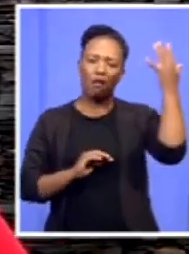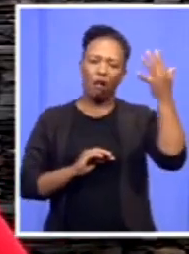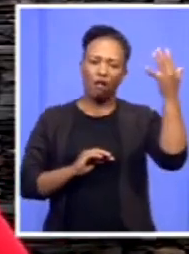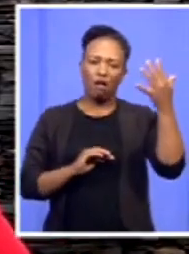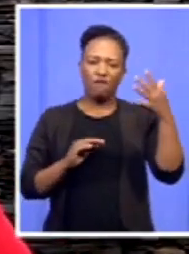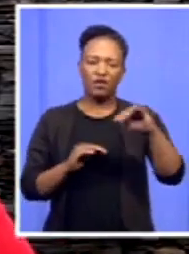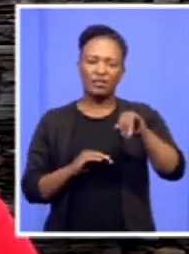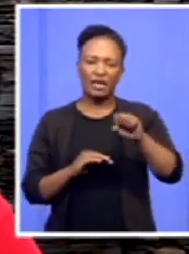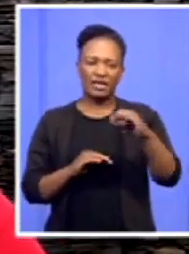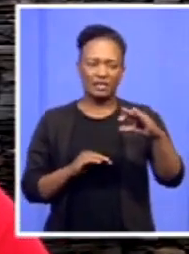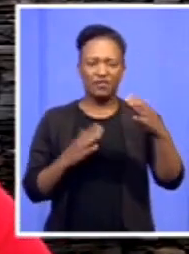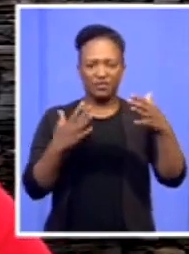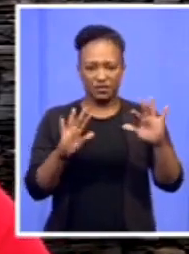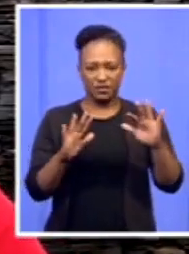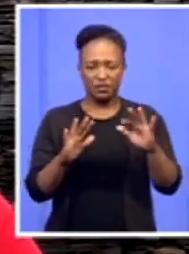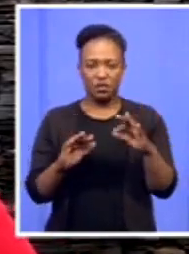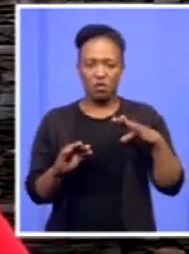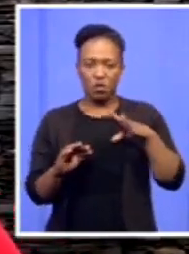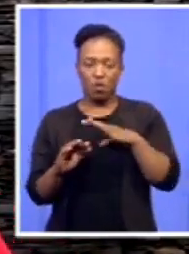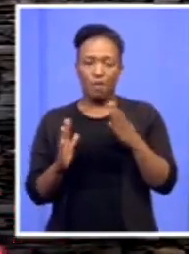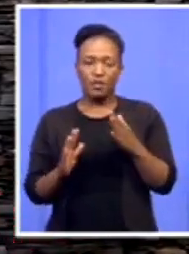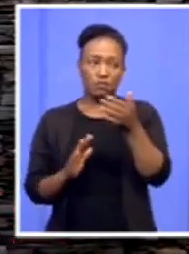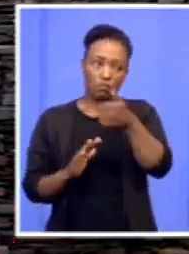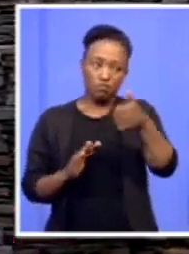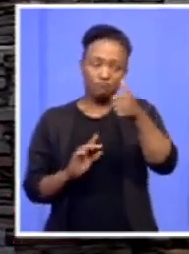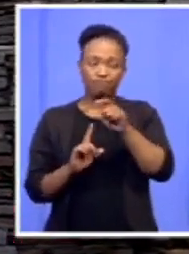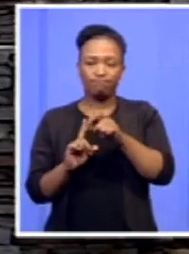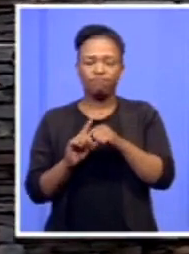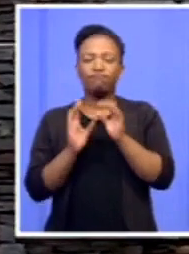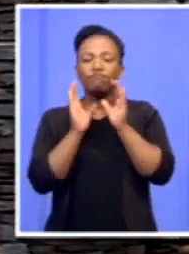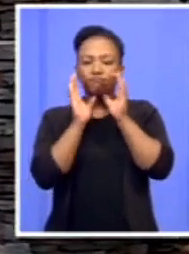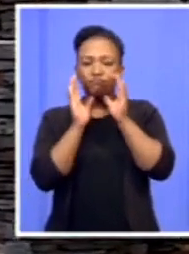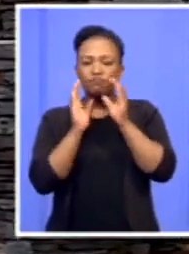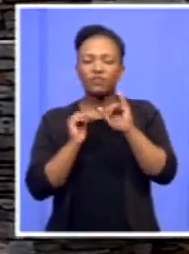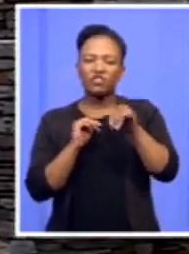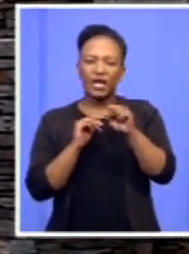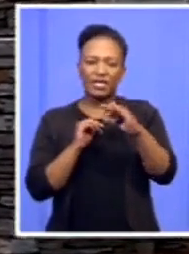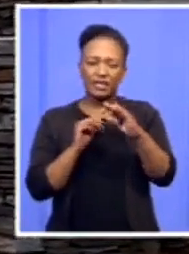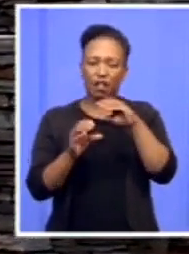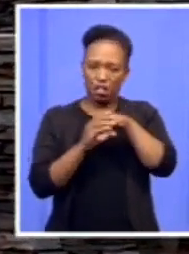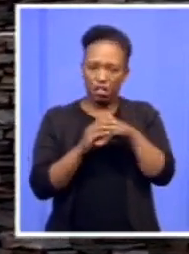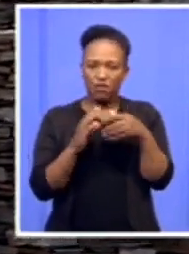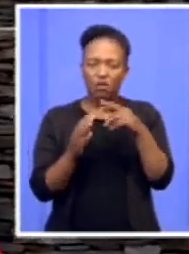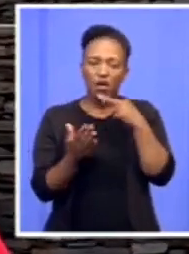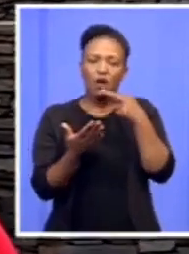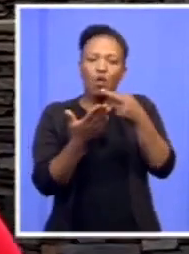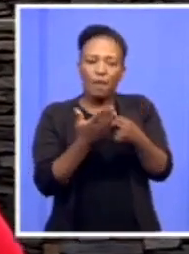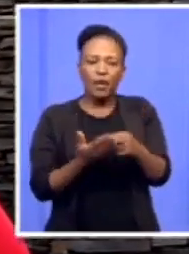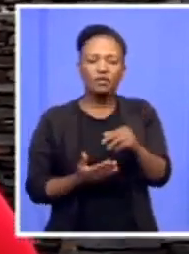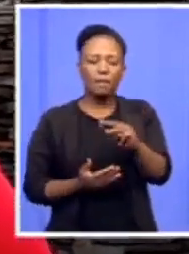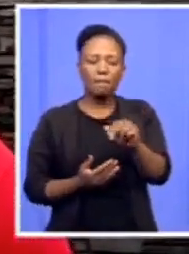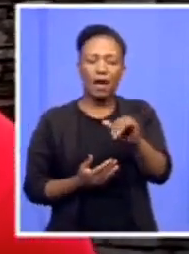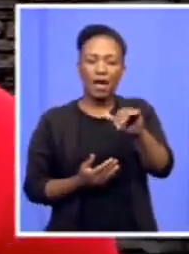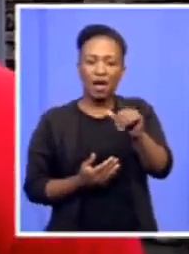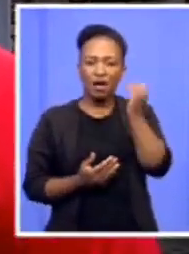commissioner, EFF leader, to list my name, actually sits on the JSC. They've recommended Justice Mayer to be the next chief justice. Speaking to